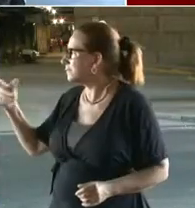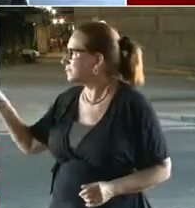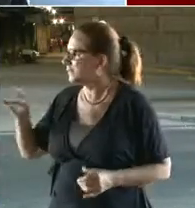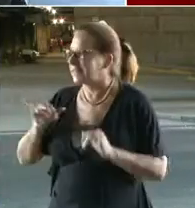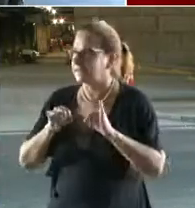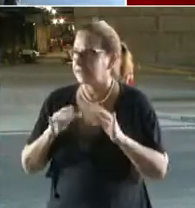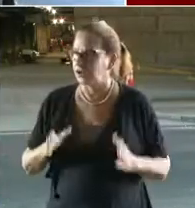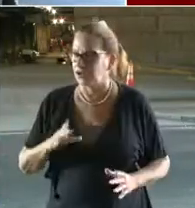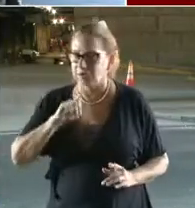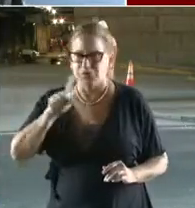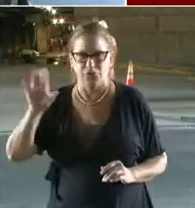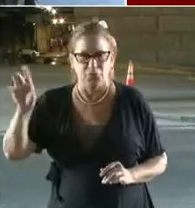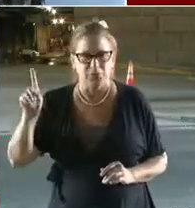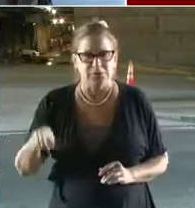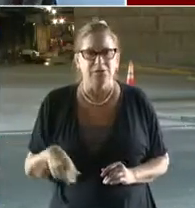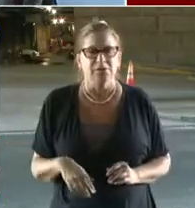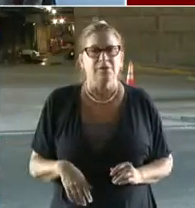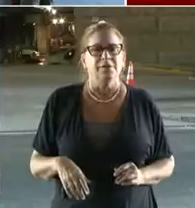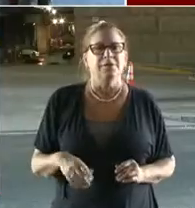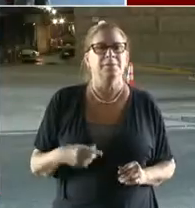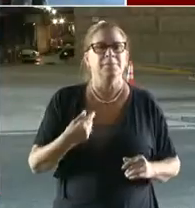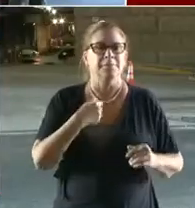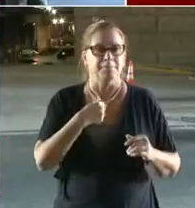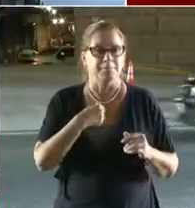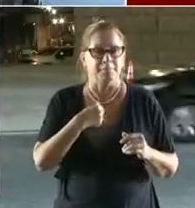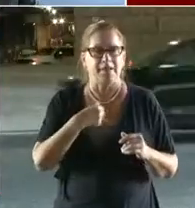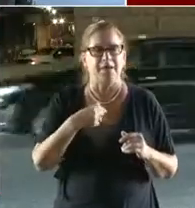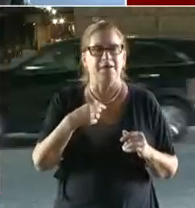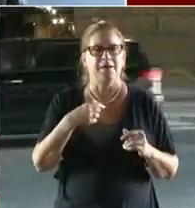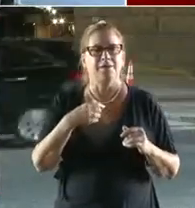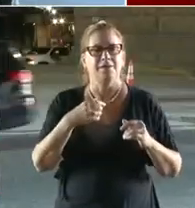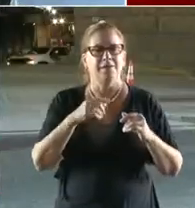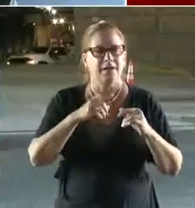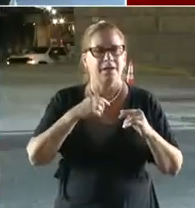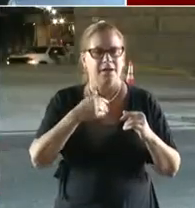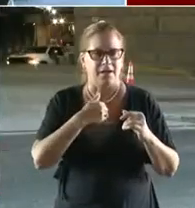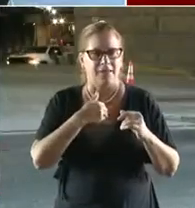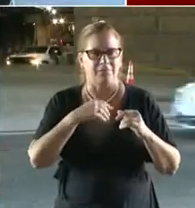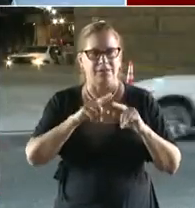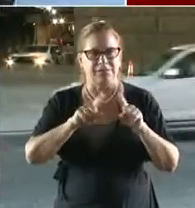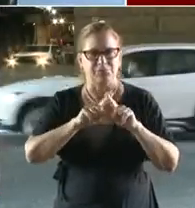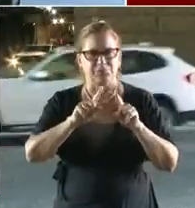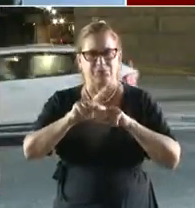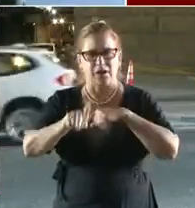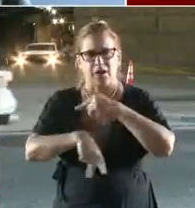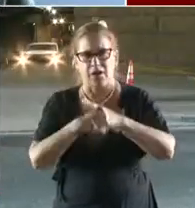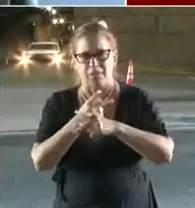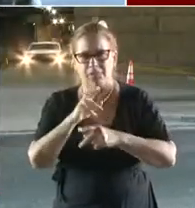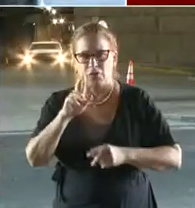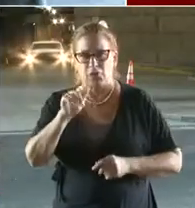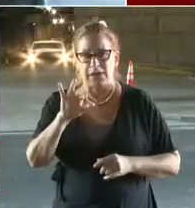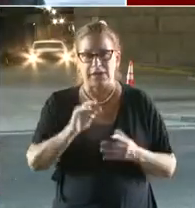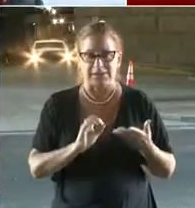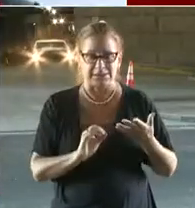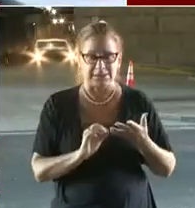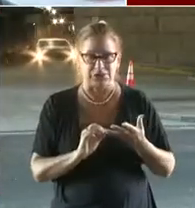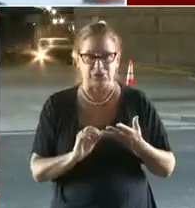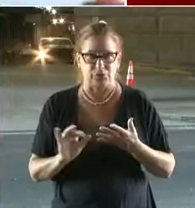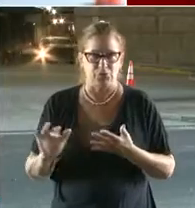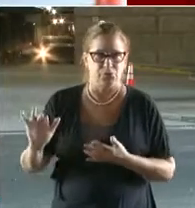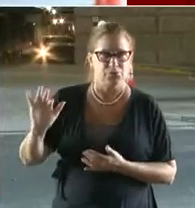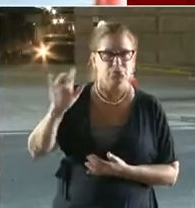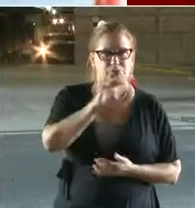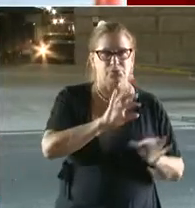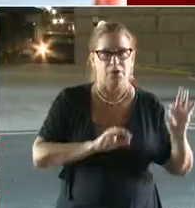Okay, we have different type of categories. The rating goes from zero to nine. So once the bridge hits